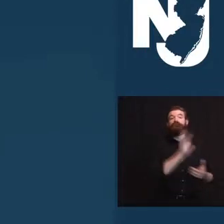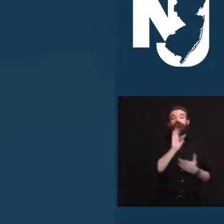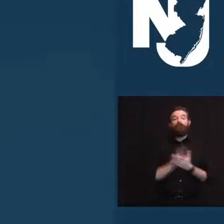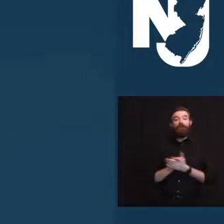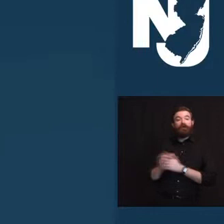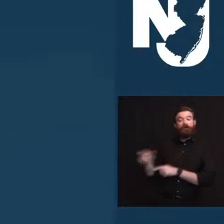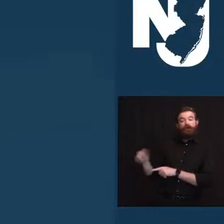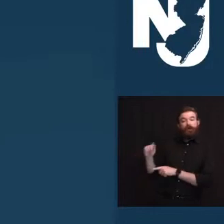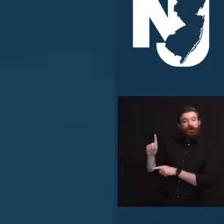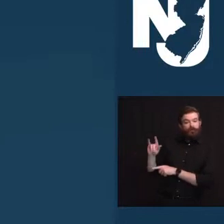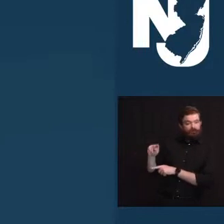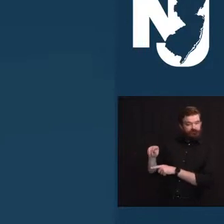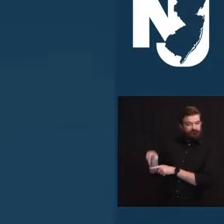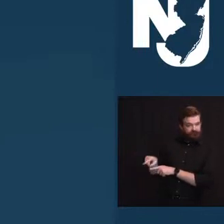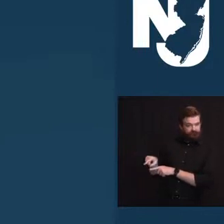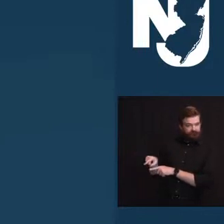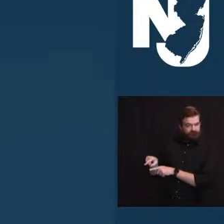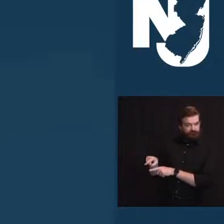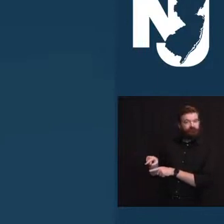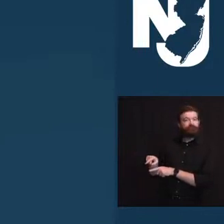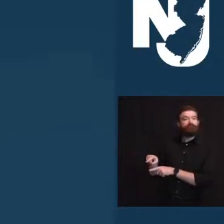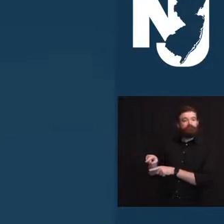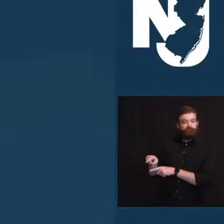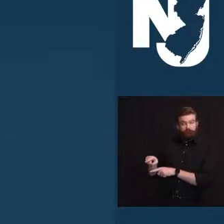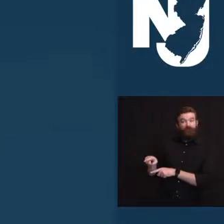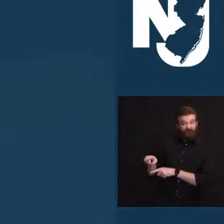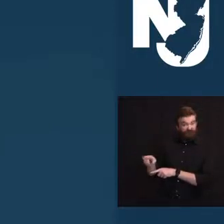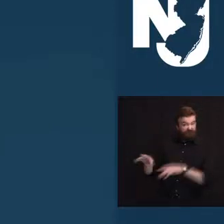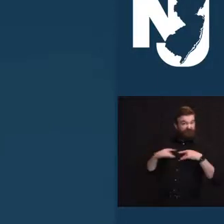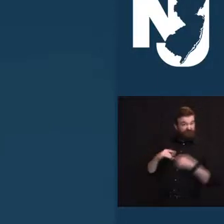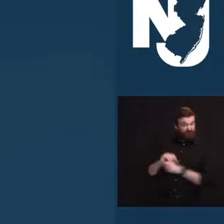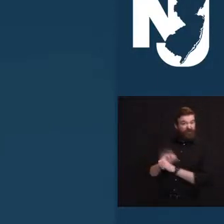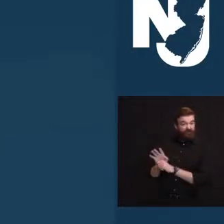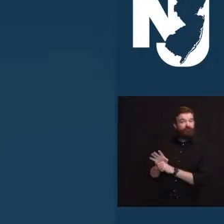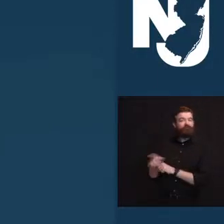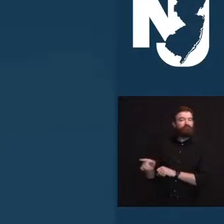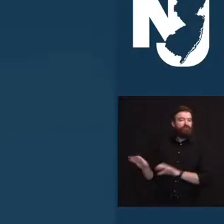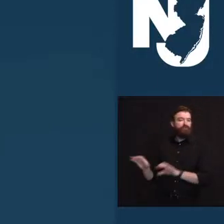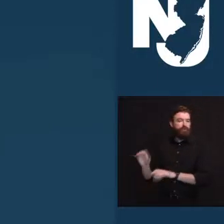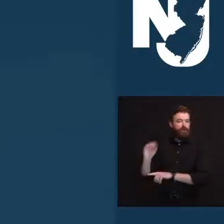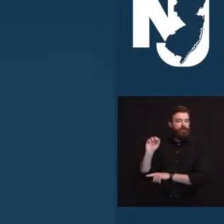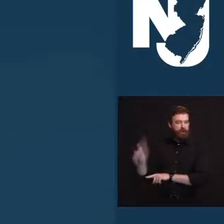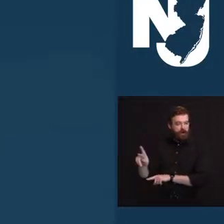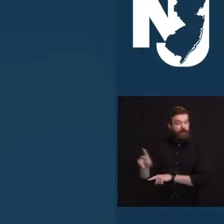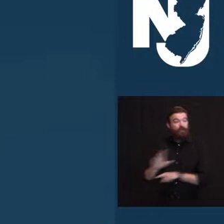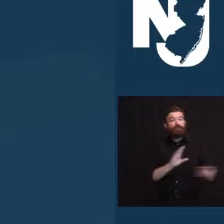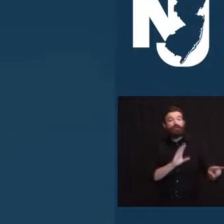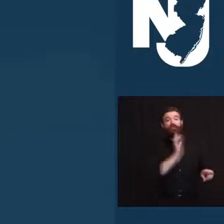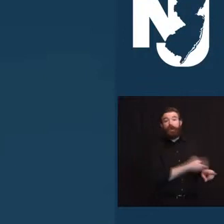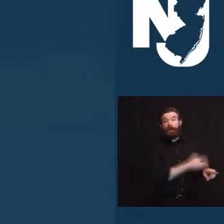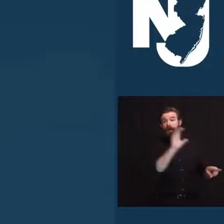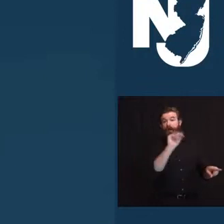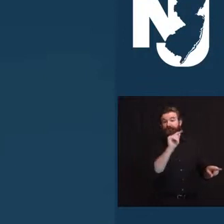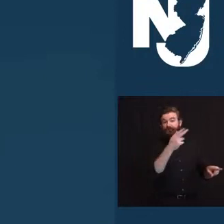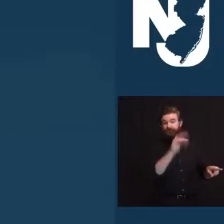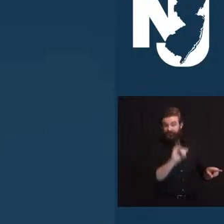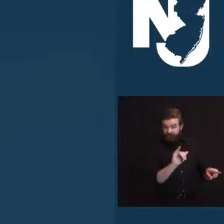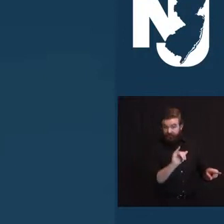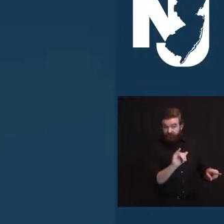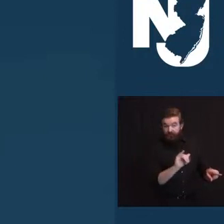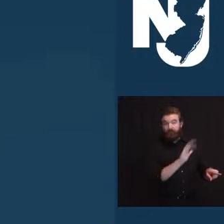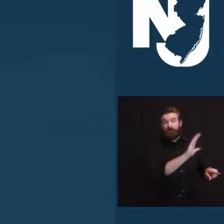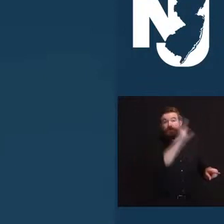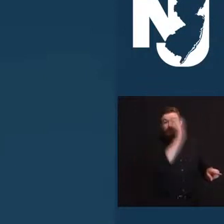but I'm told she's doing okay. And his children, Kathy, with whom I had the great honor of speaking, and Stephen and their spouses,